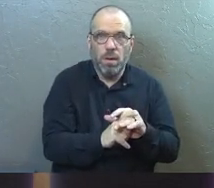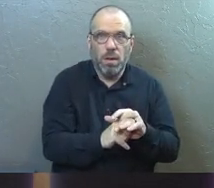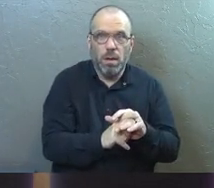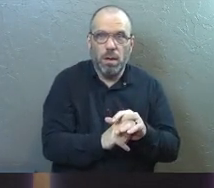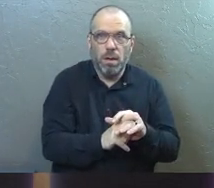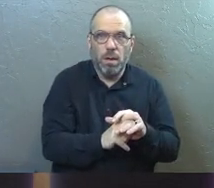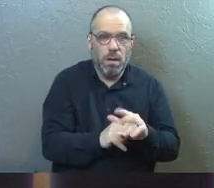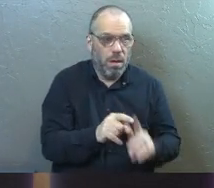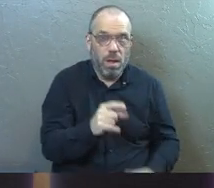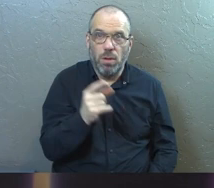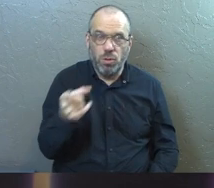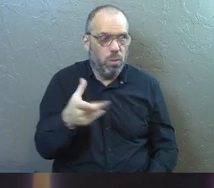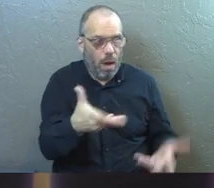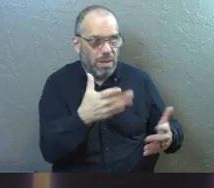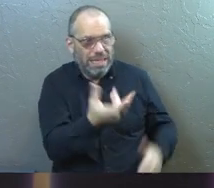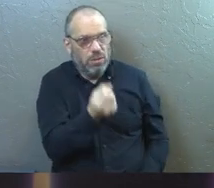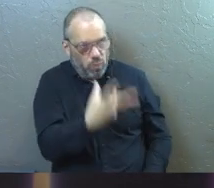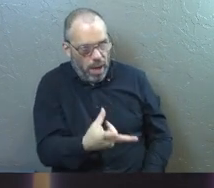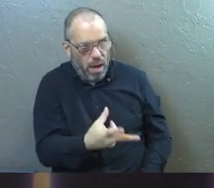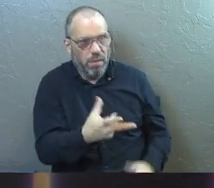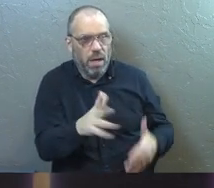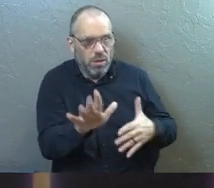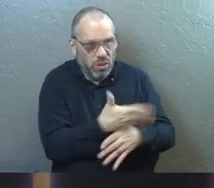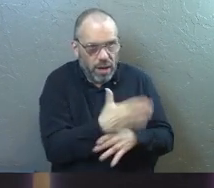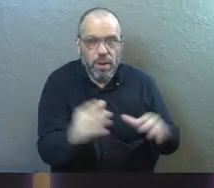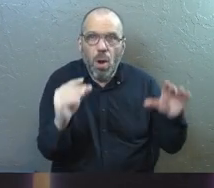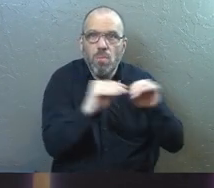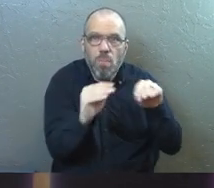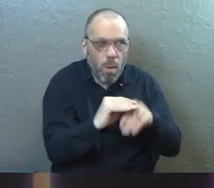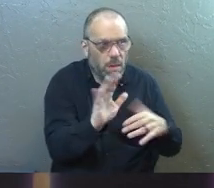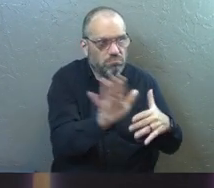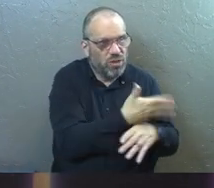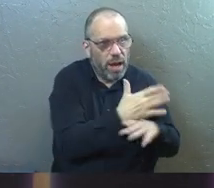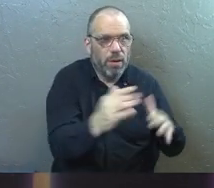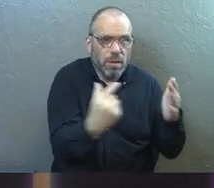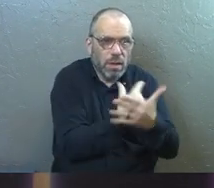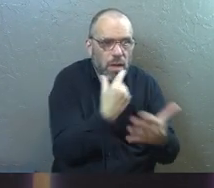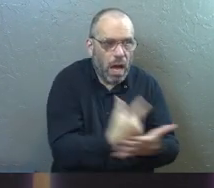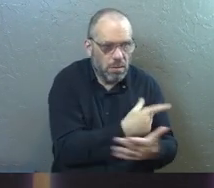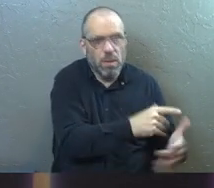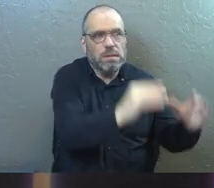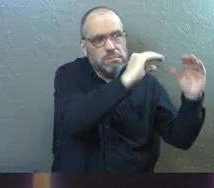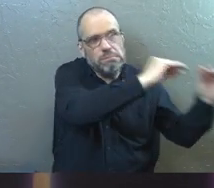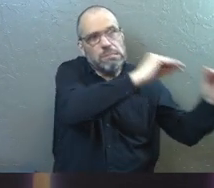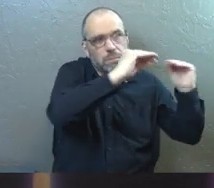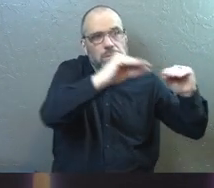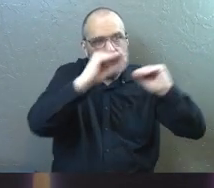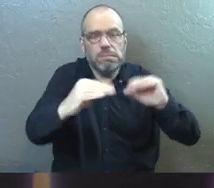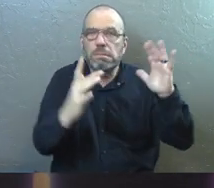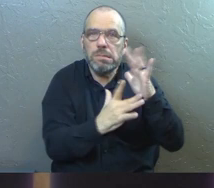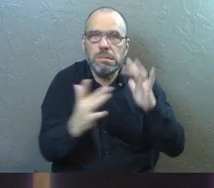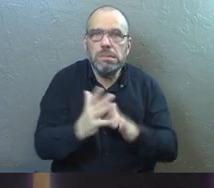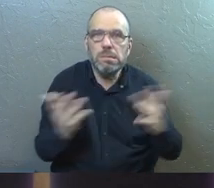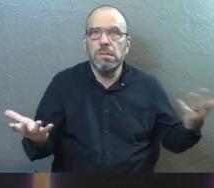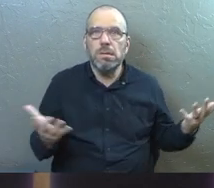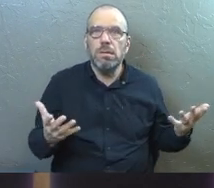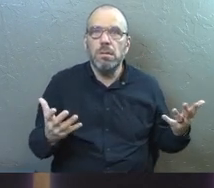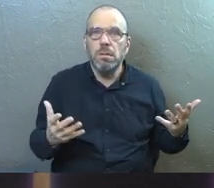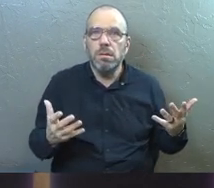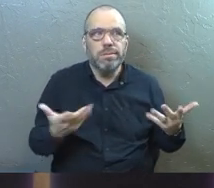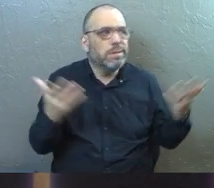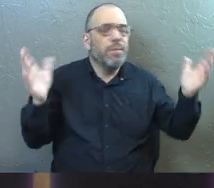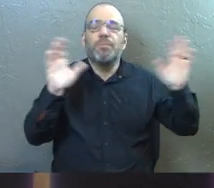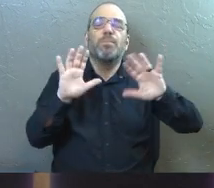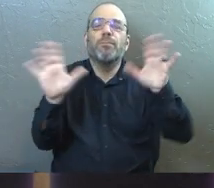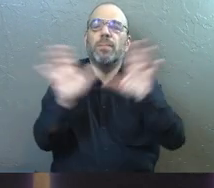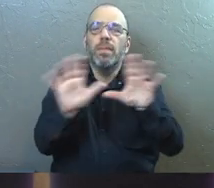these guys doing anything else except sharing more and more of the teachings of Jesus with you. And also,